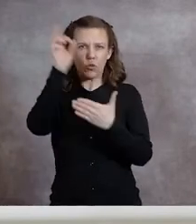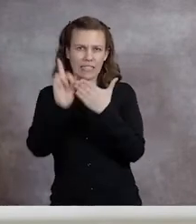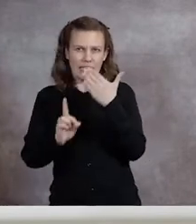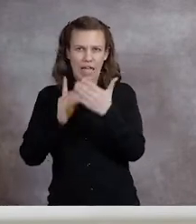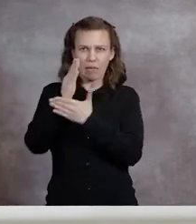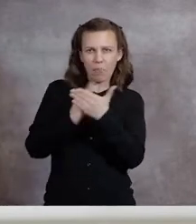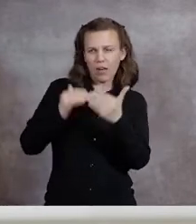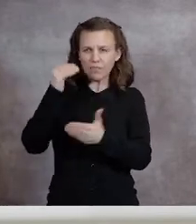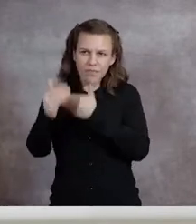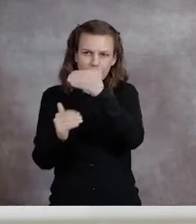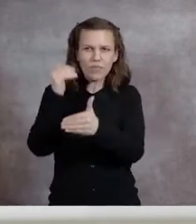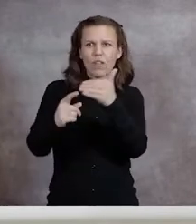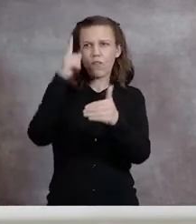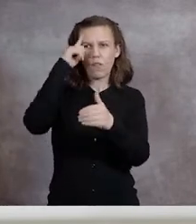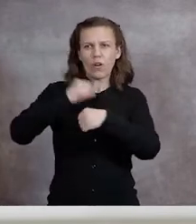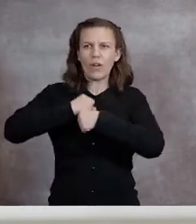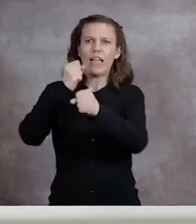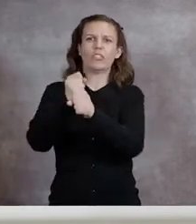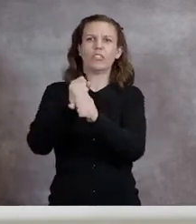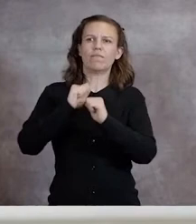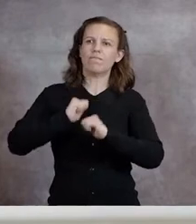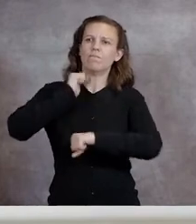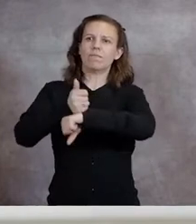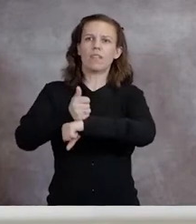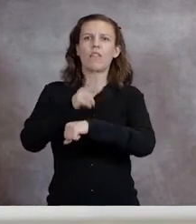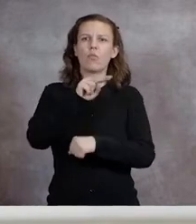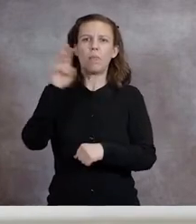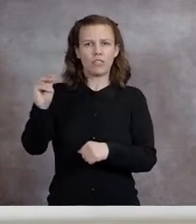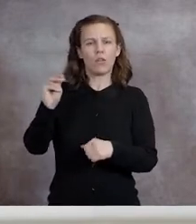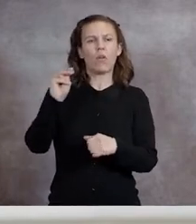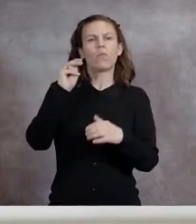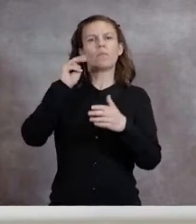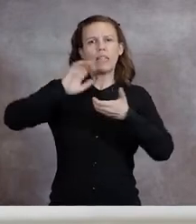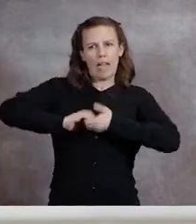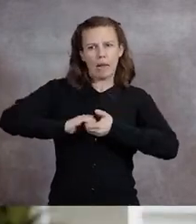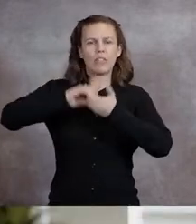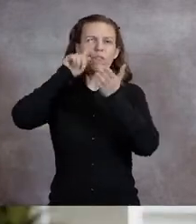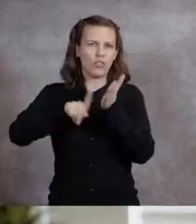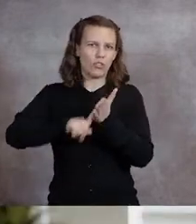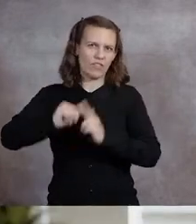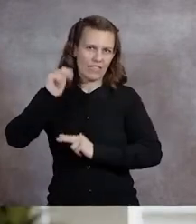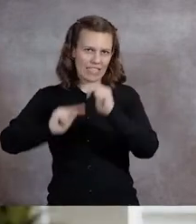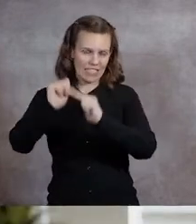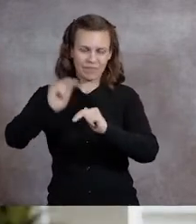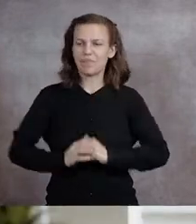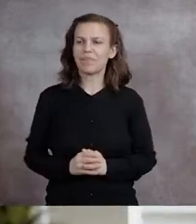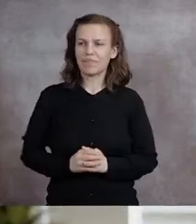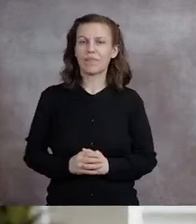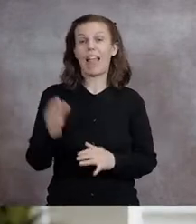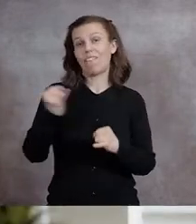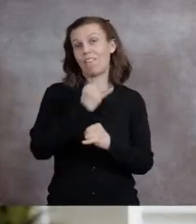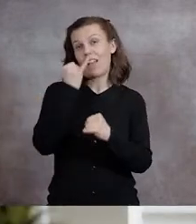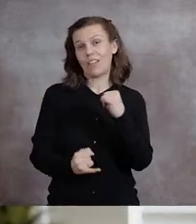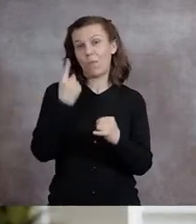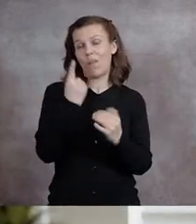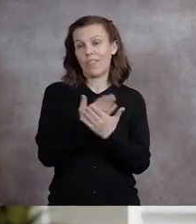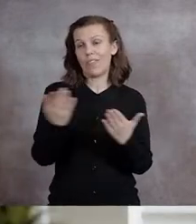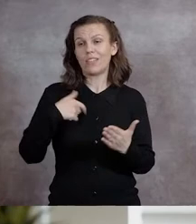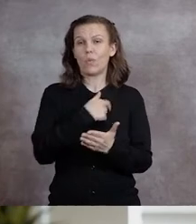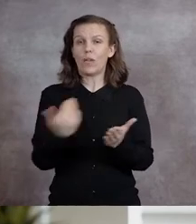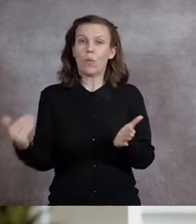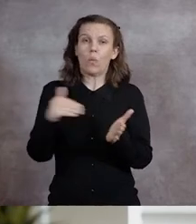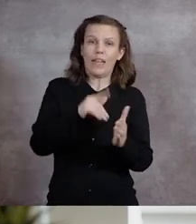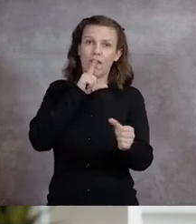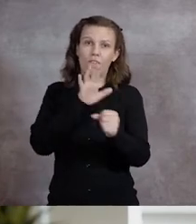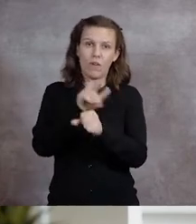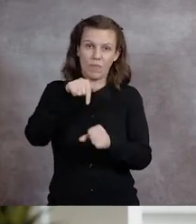for the creation of the New Mexico Research Innovation Collaborative Facility. And finally, one of the things we